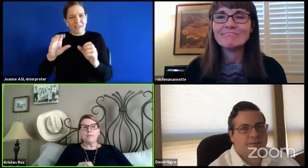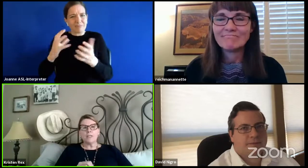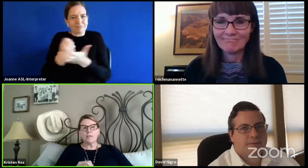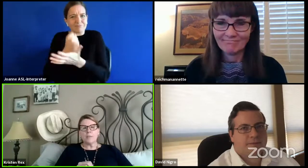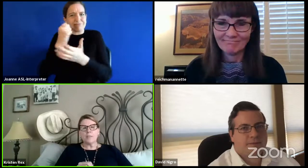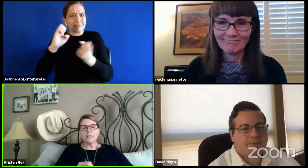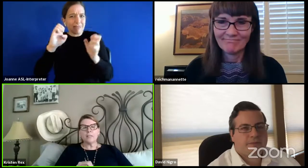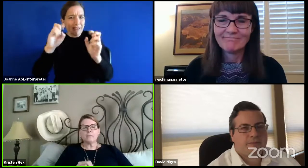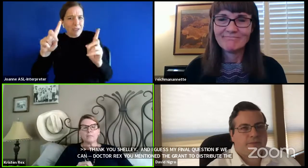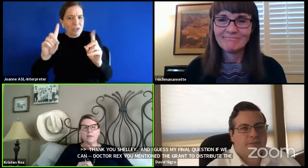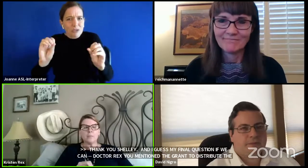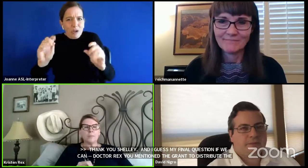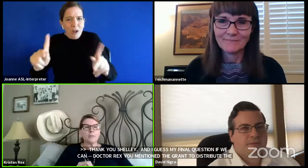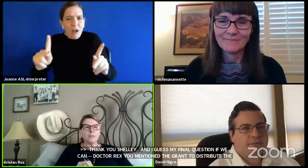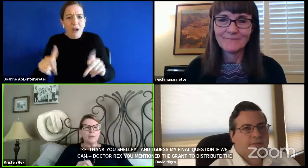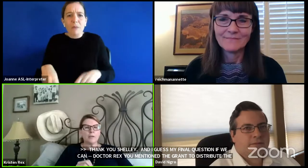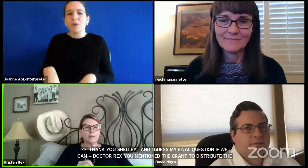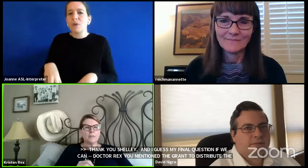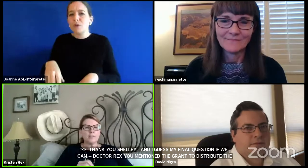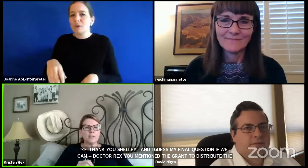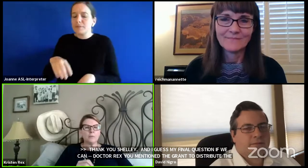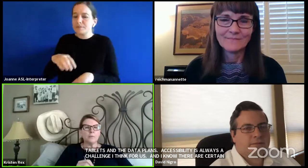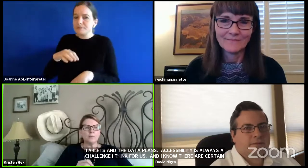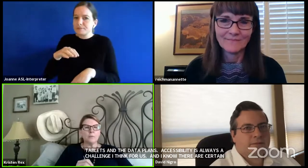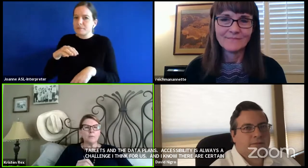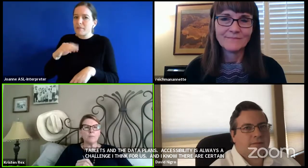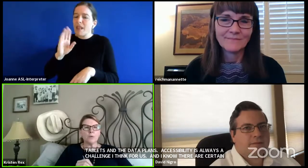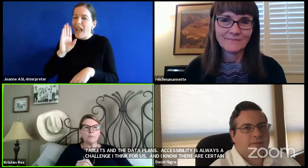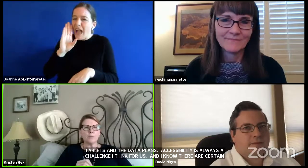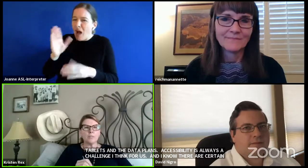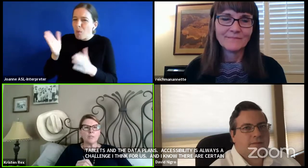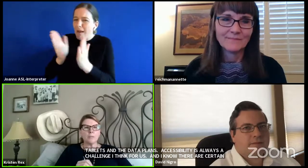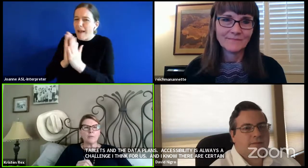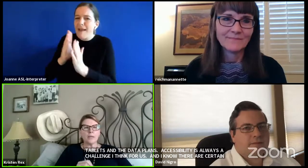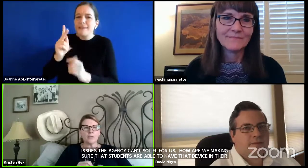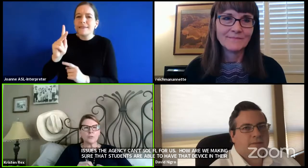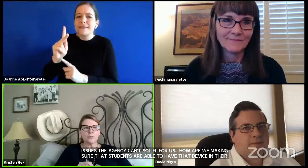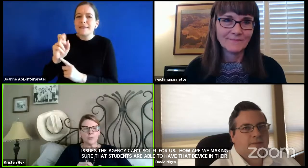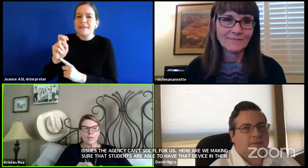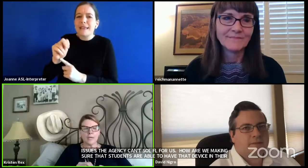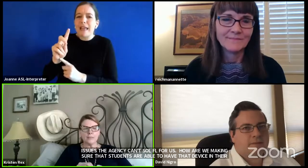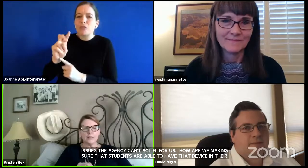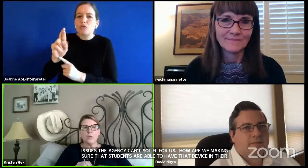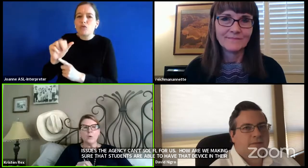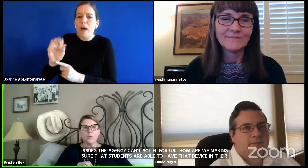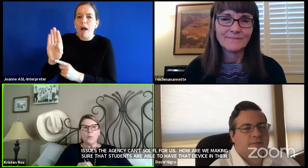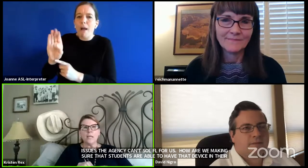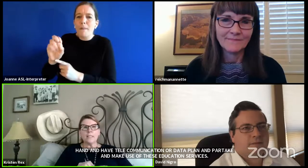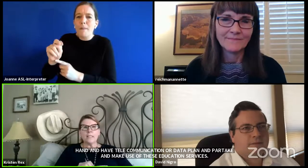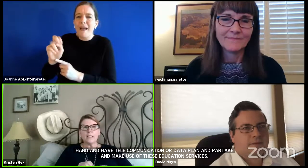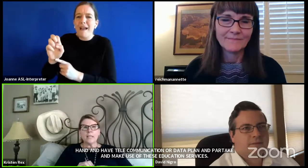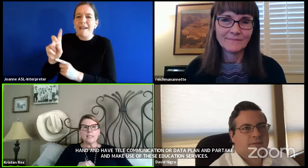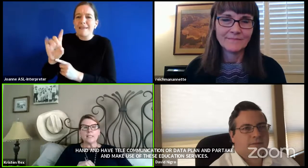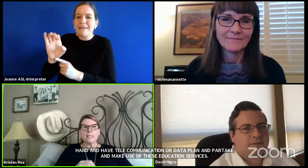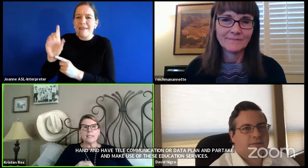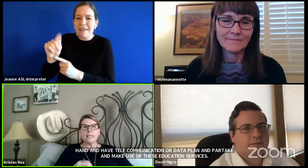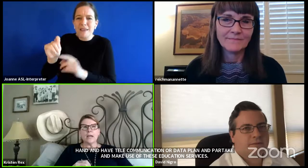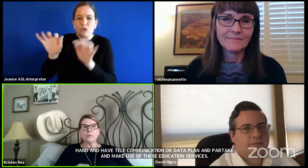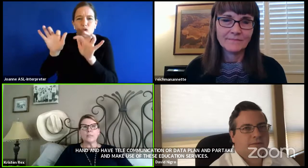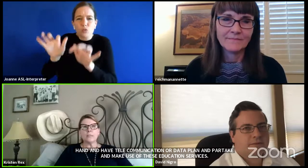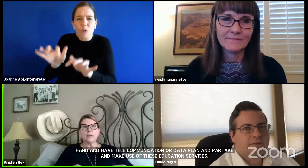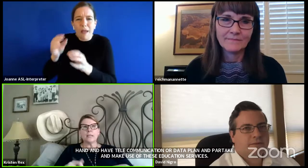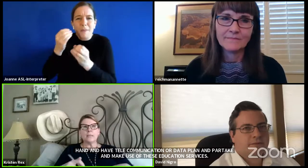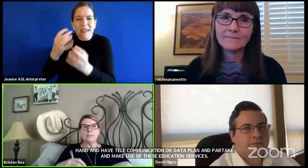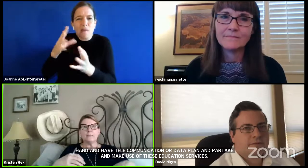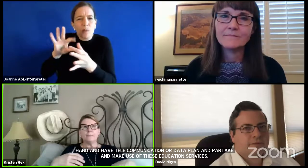have, I'll have Kendra Benedict write up a little paragraph to help you with more information about the actual grant. We did not send